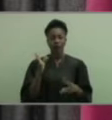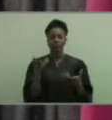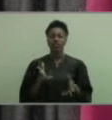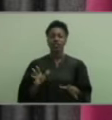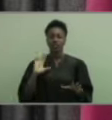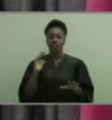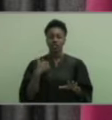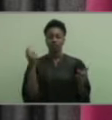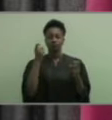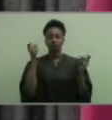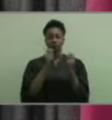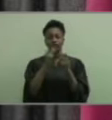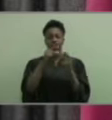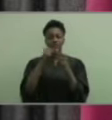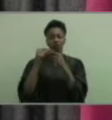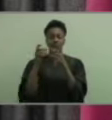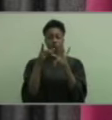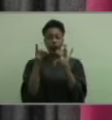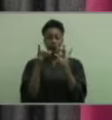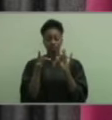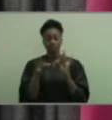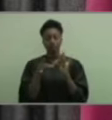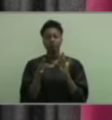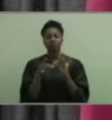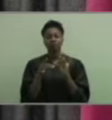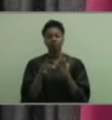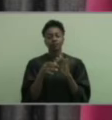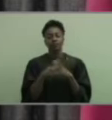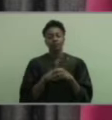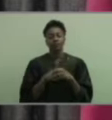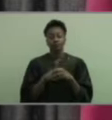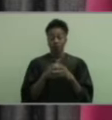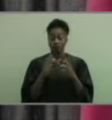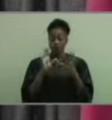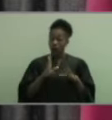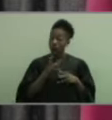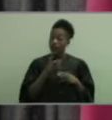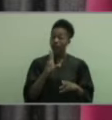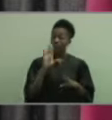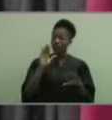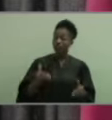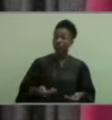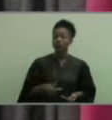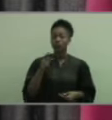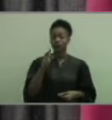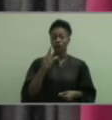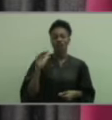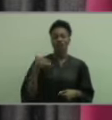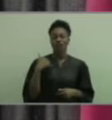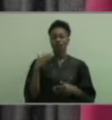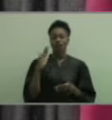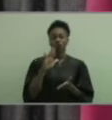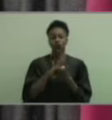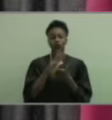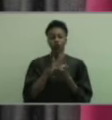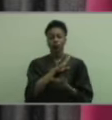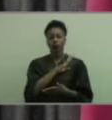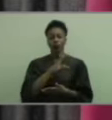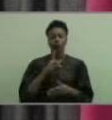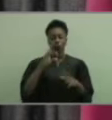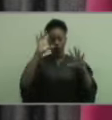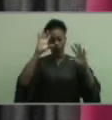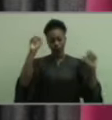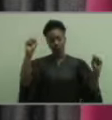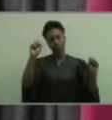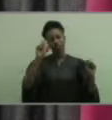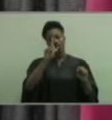ceremony today with a special message. It brings me great honor to introduce you to our school board president to